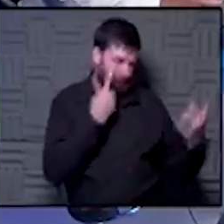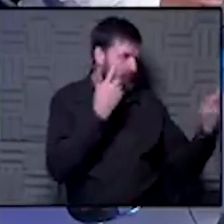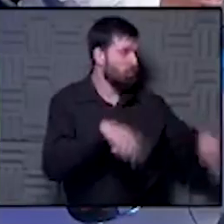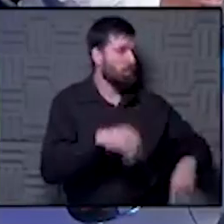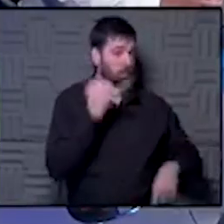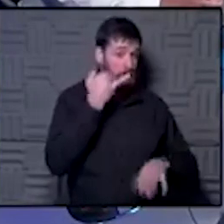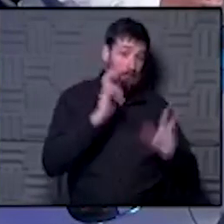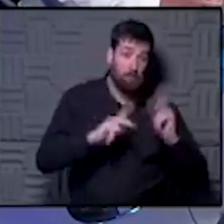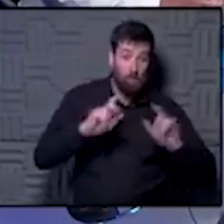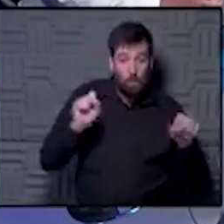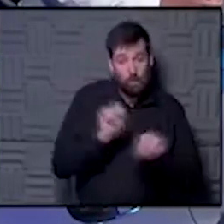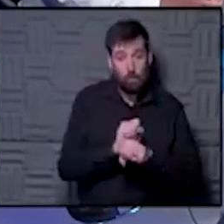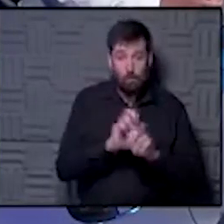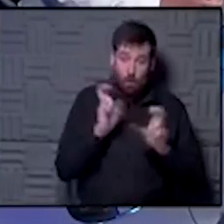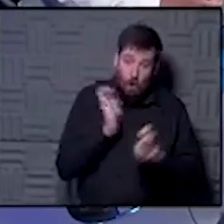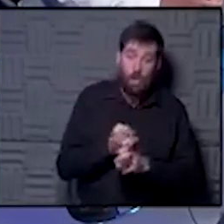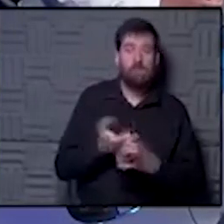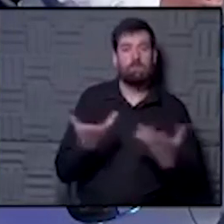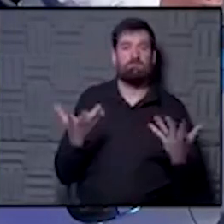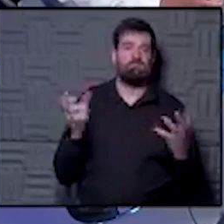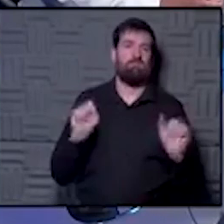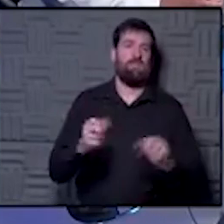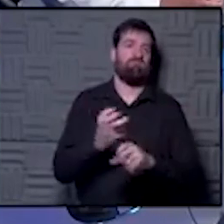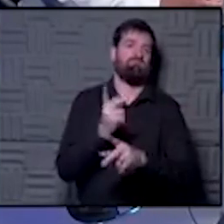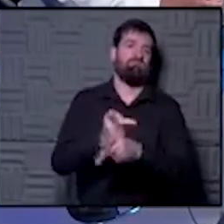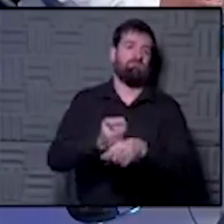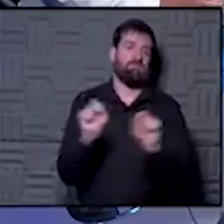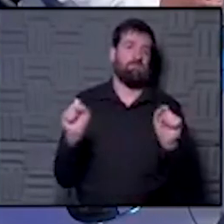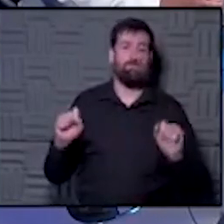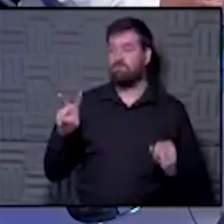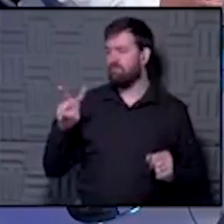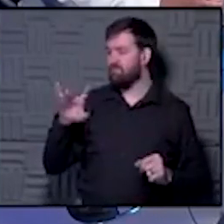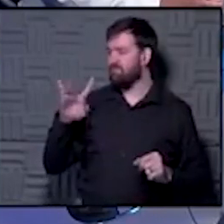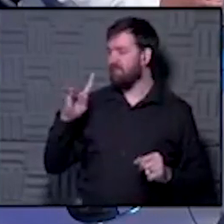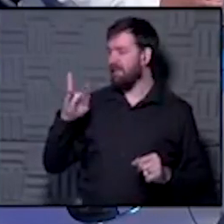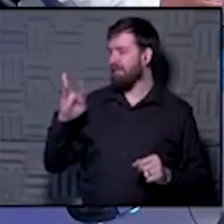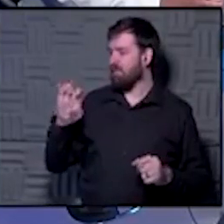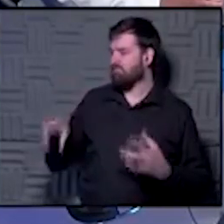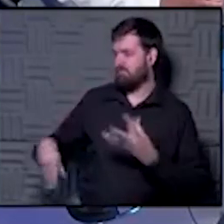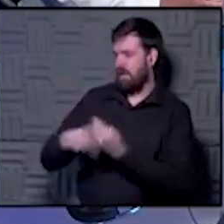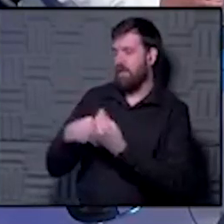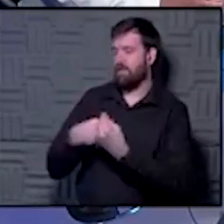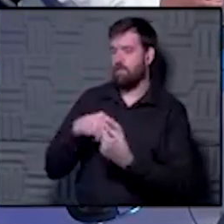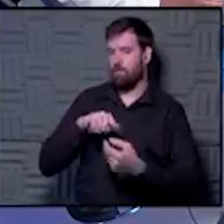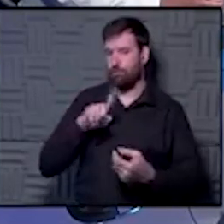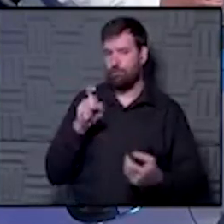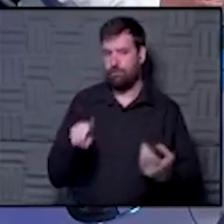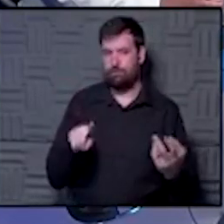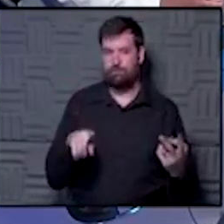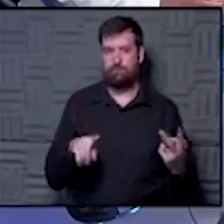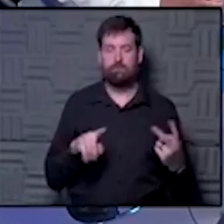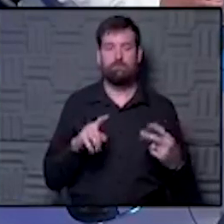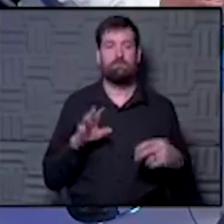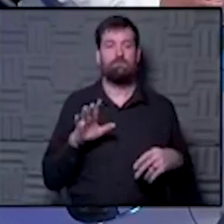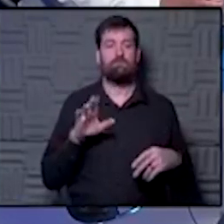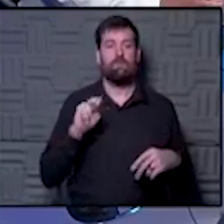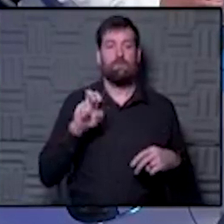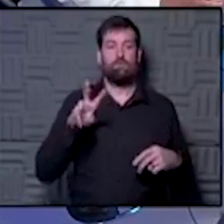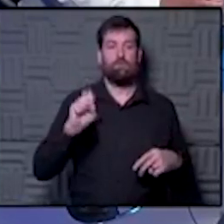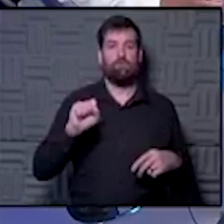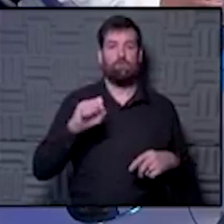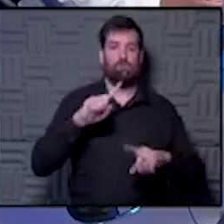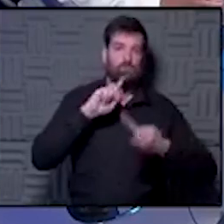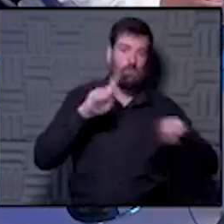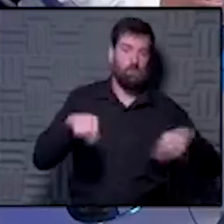work hard at it, they can stay safe. Vicki, I want to tag on her question to the next one that we have about news reports of